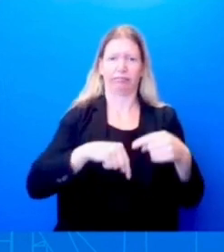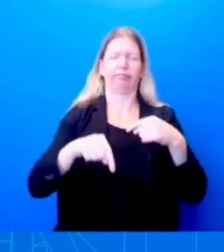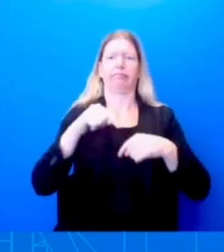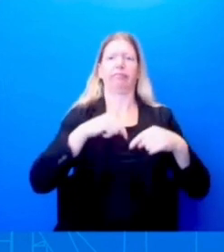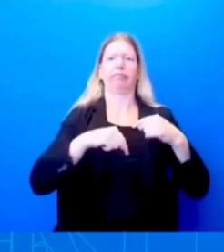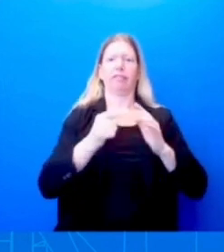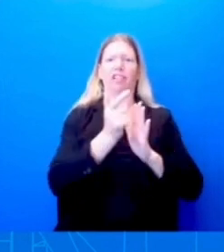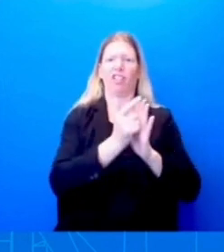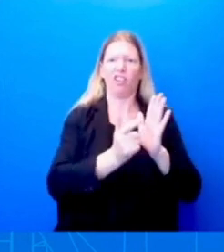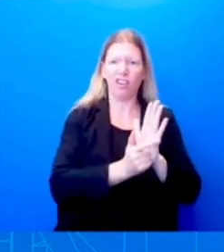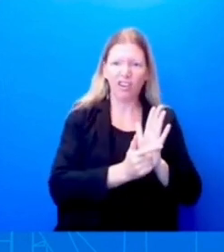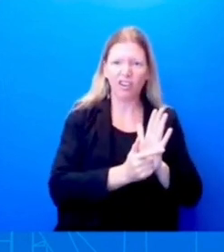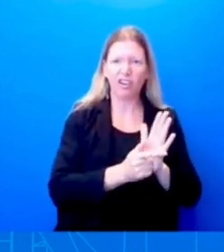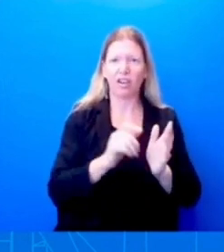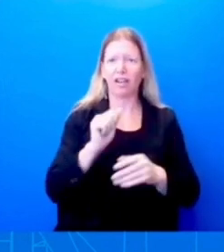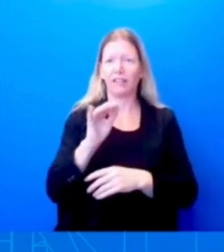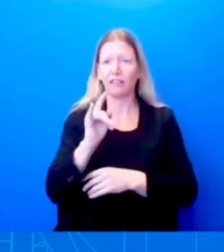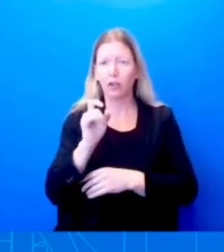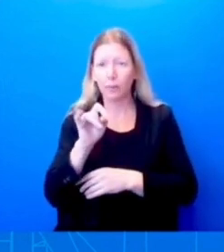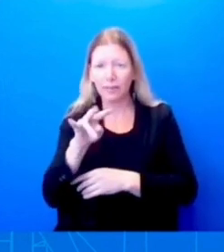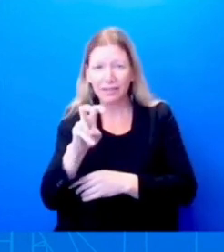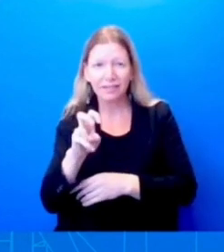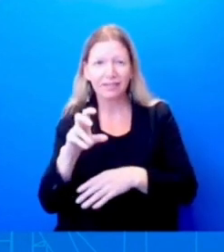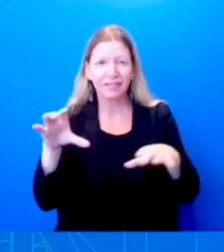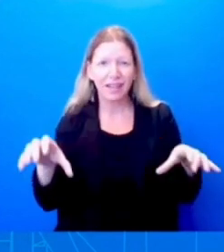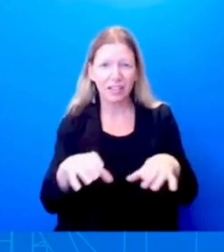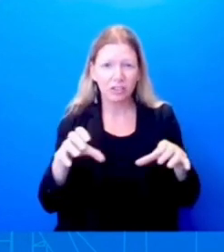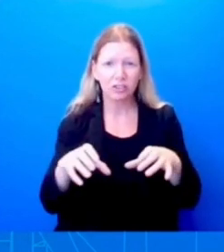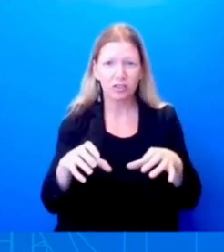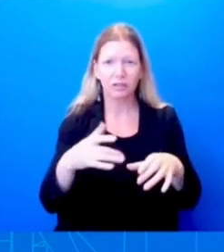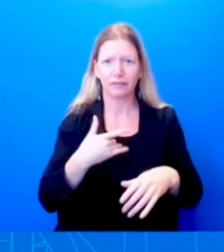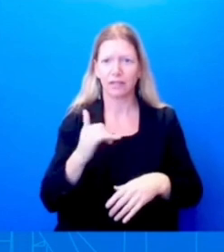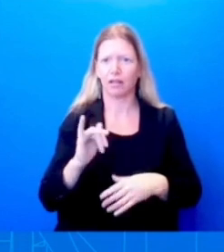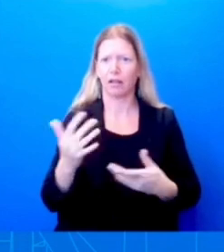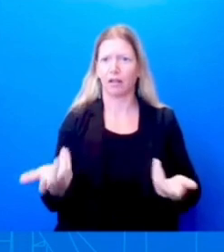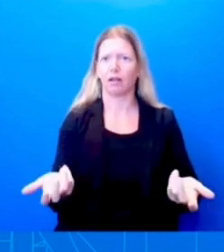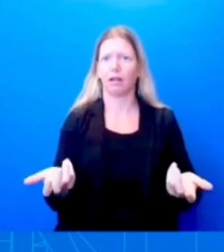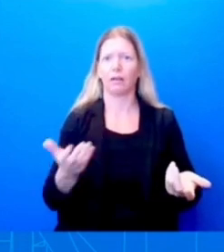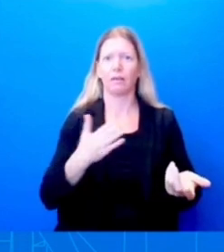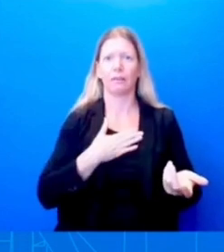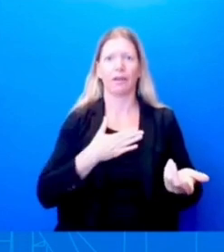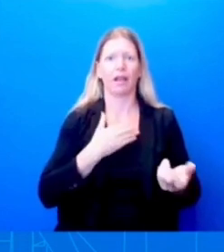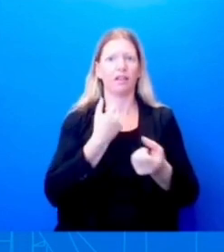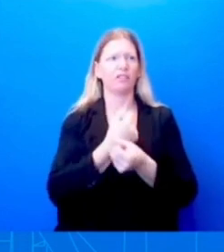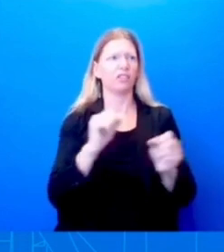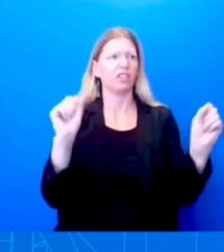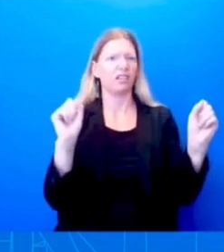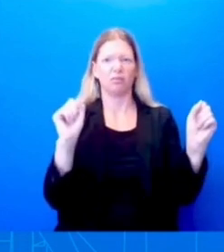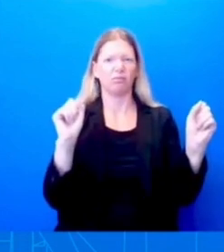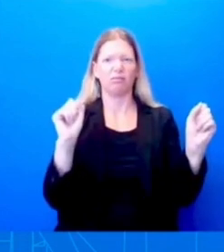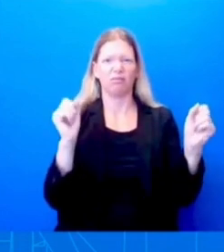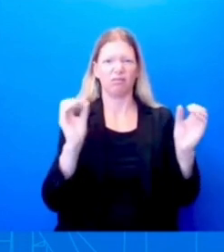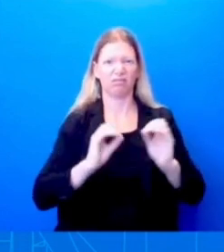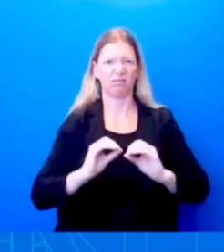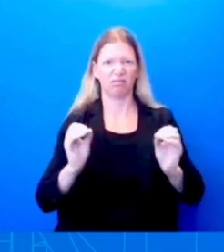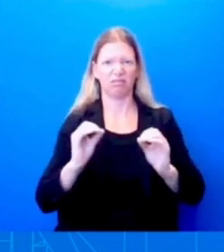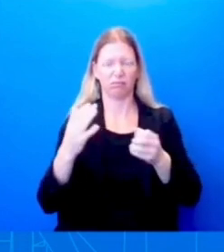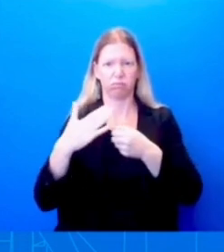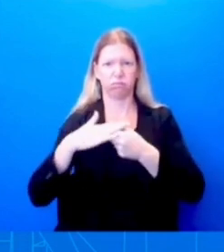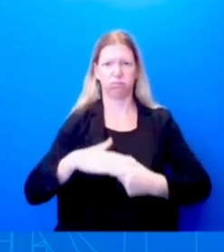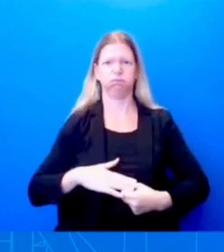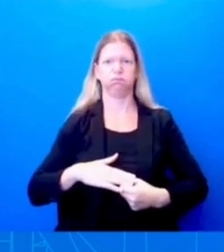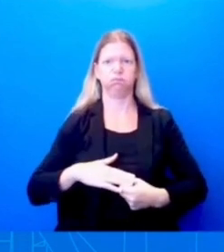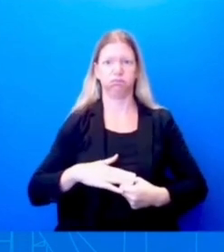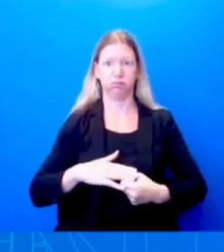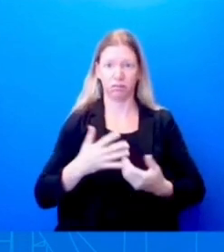people still feel that their civil liberties are being infringed upon, is the administration confident that some of these economic achievements